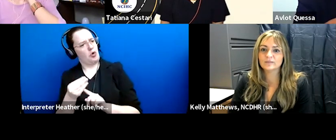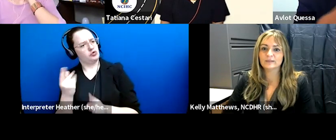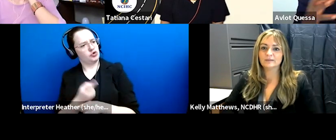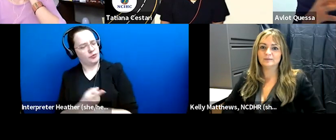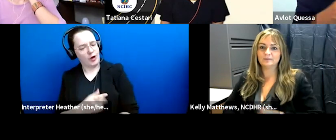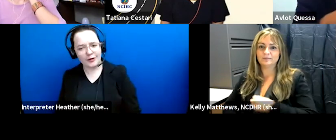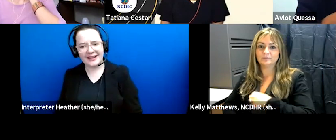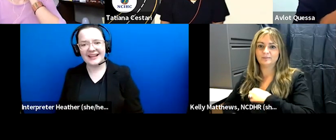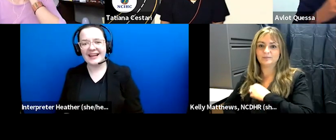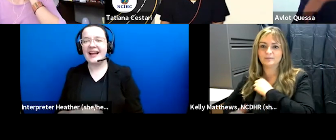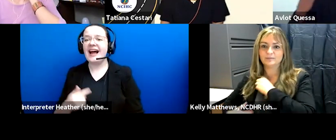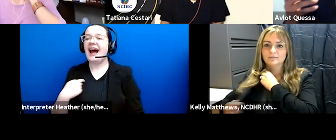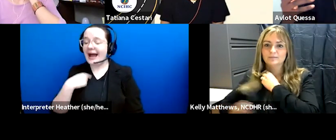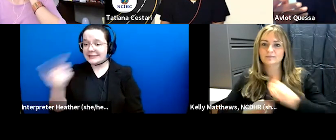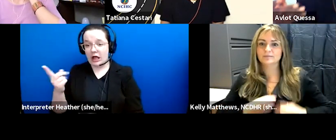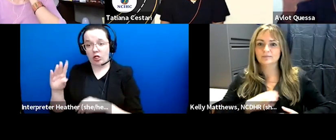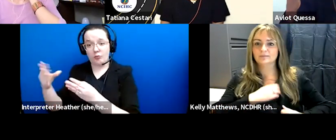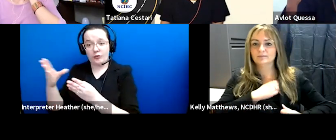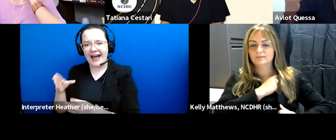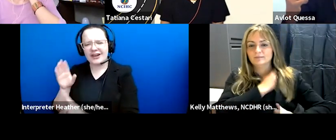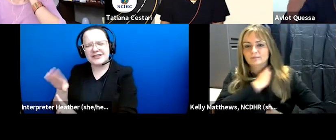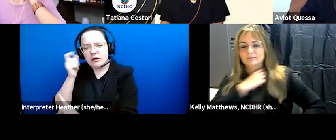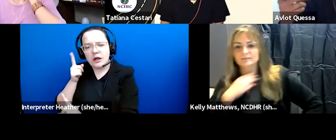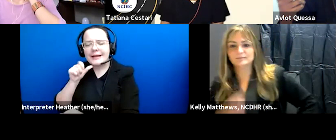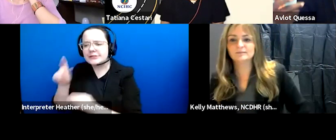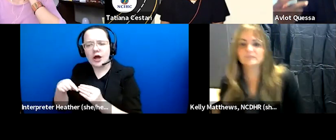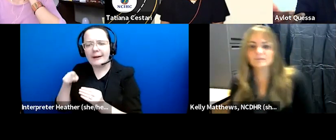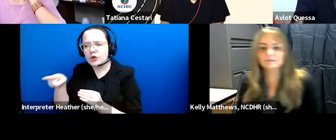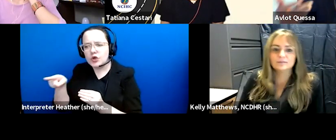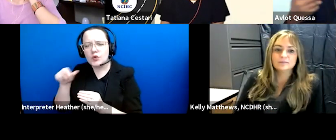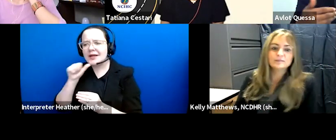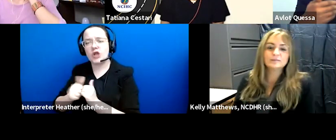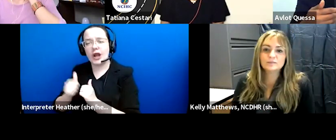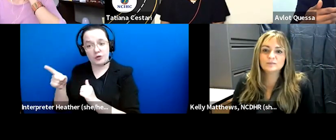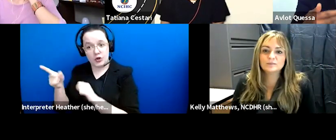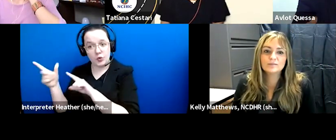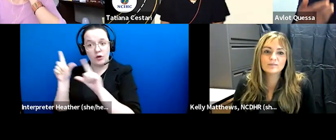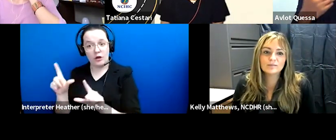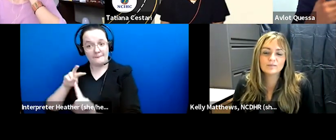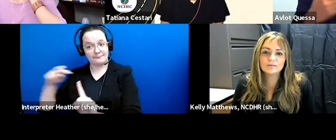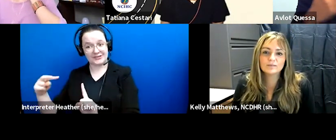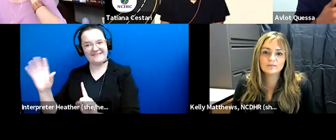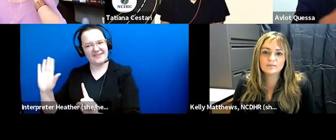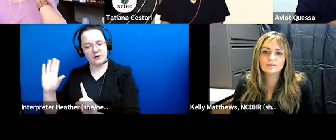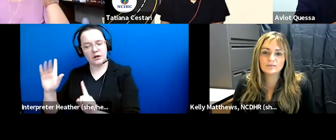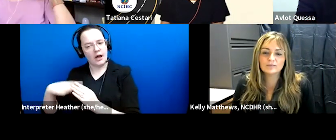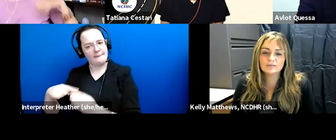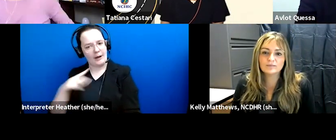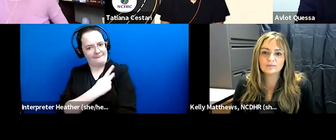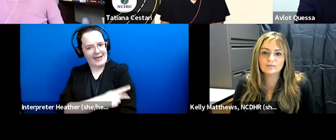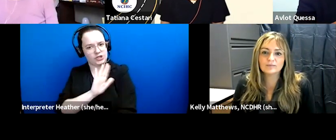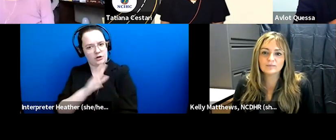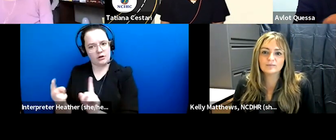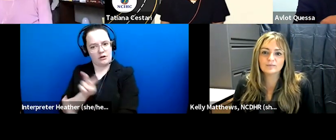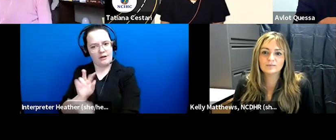tell provider it's not about you it's not about how you perceive the care in your own lenses it's about the patient how the patient experience they care